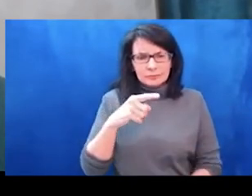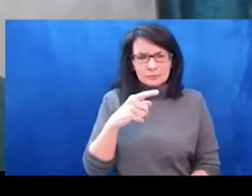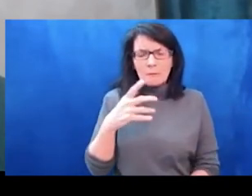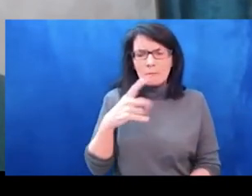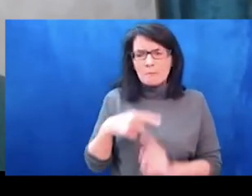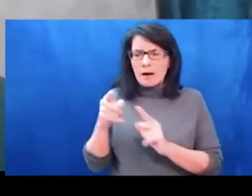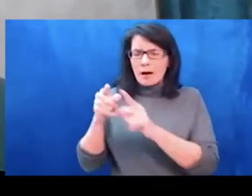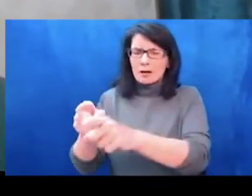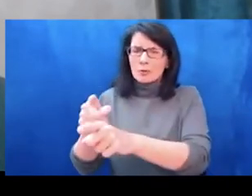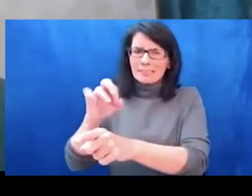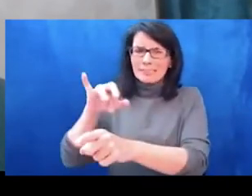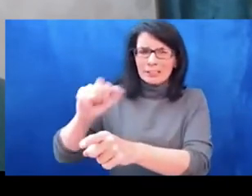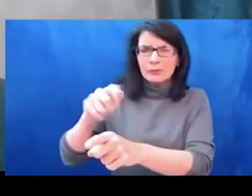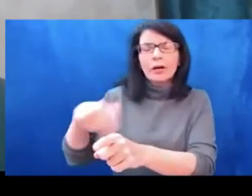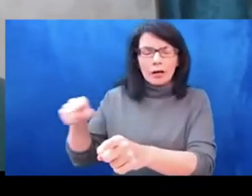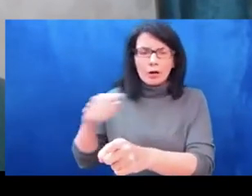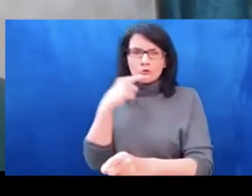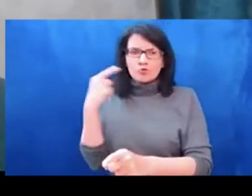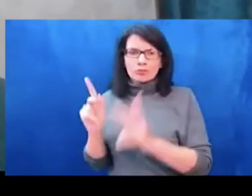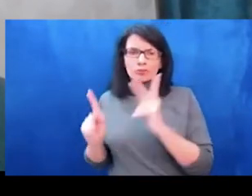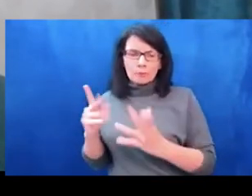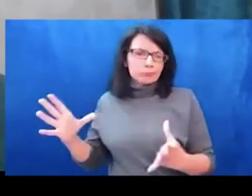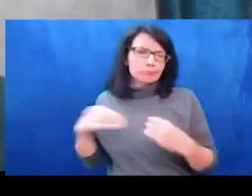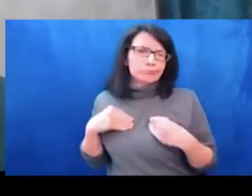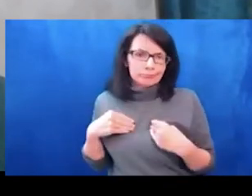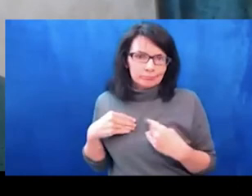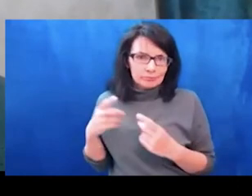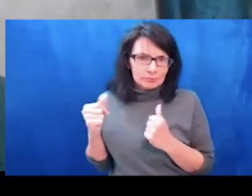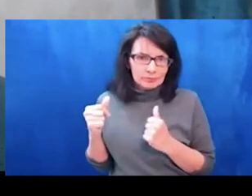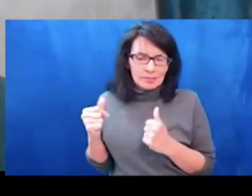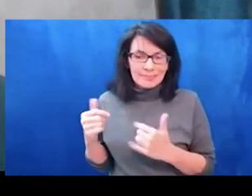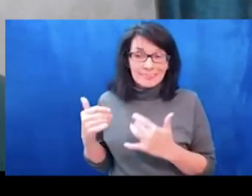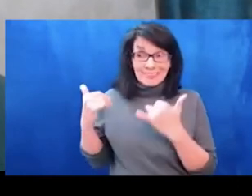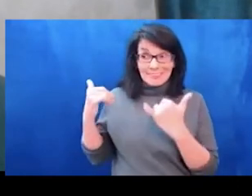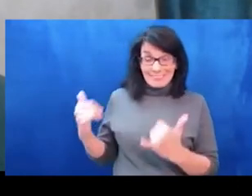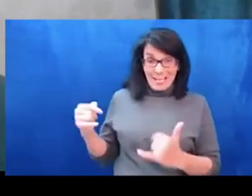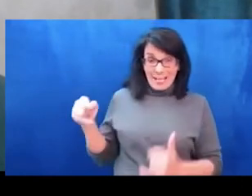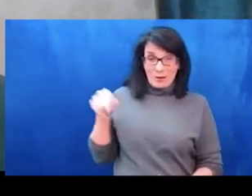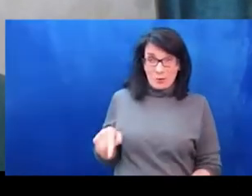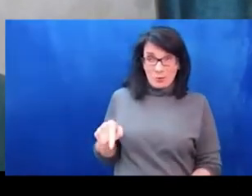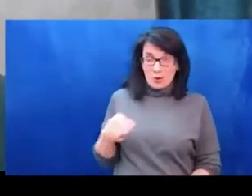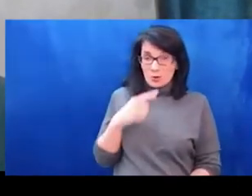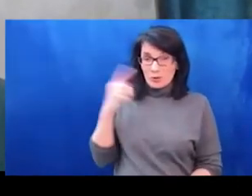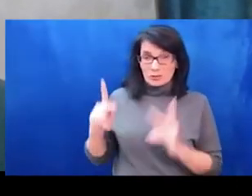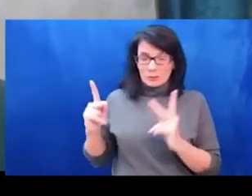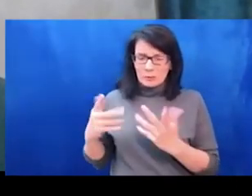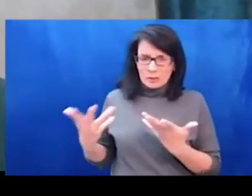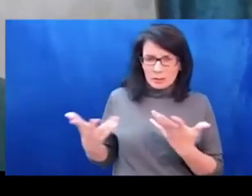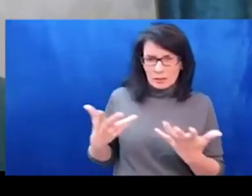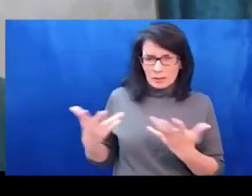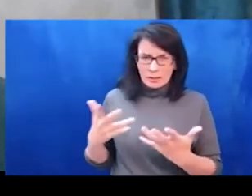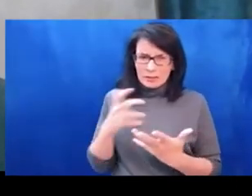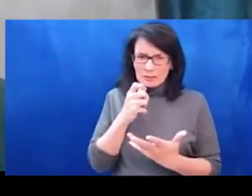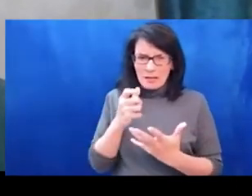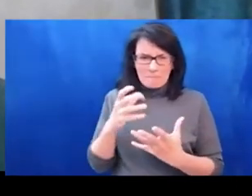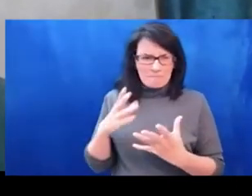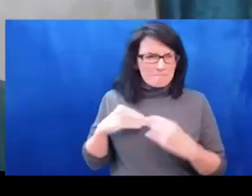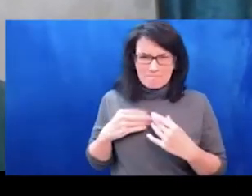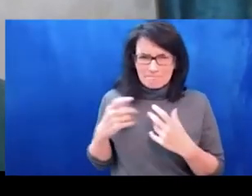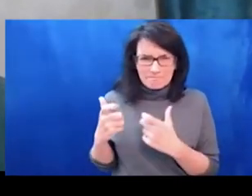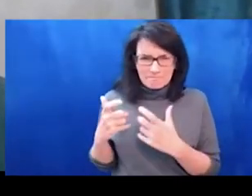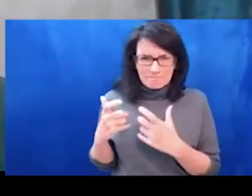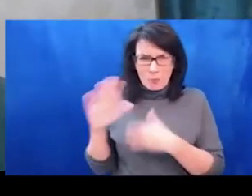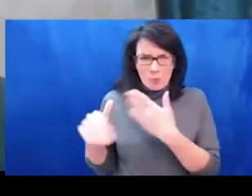was and still actually ruthless in dehumanizing Syrians and make their lives literally worthless.